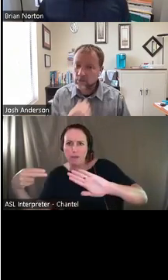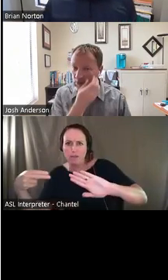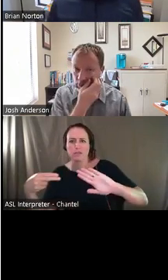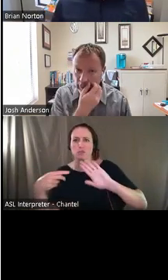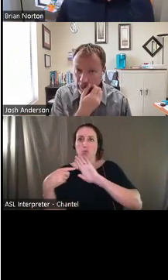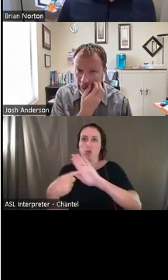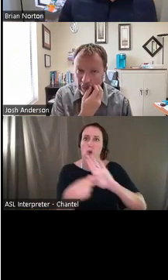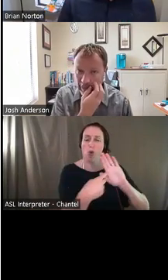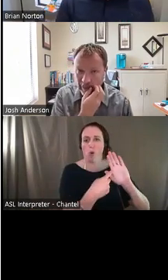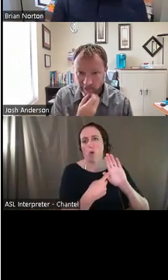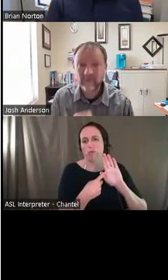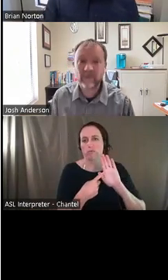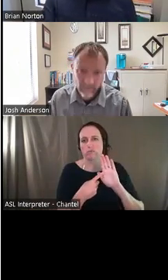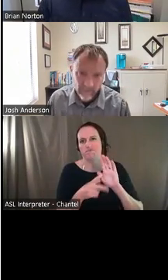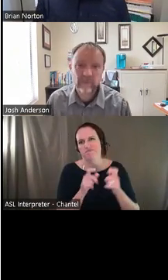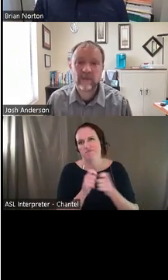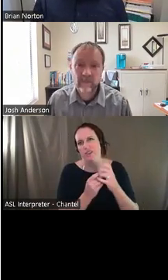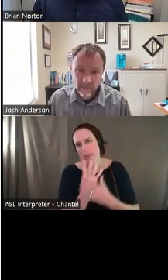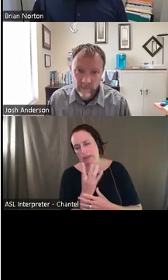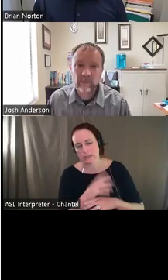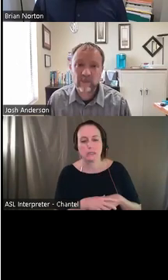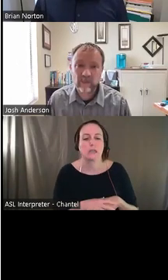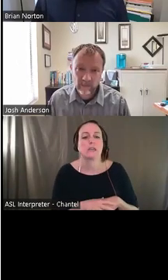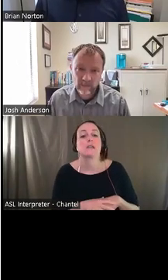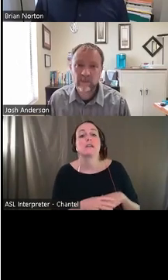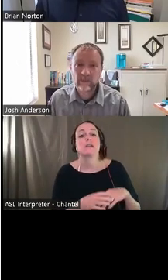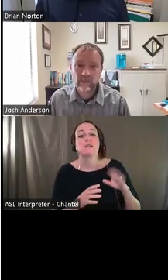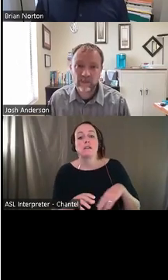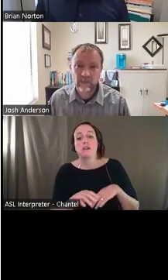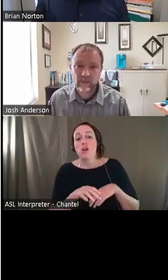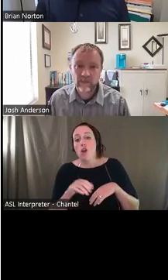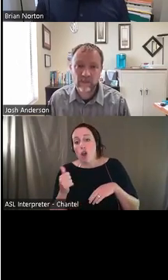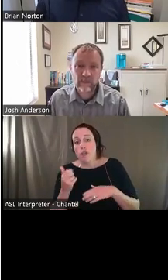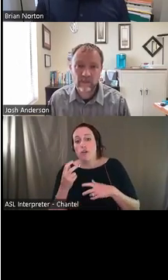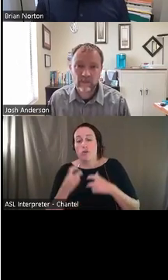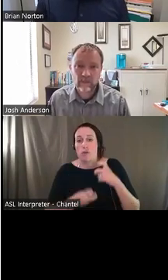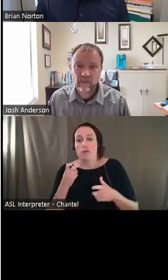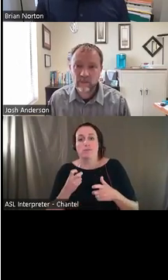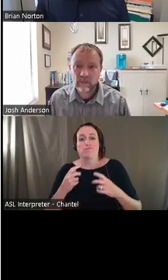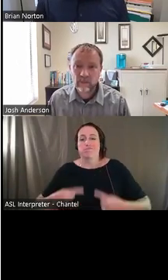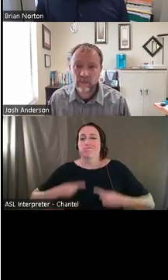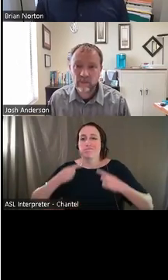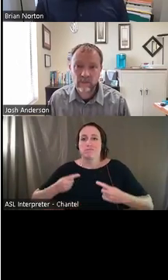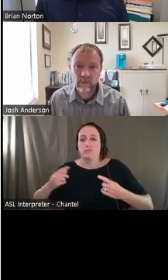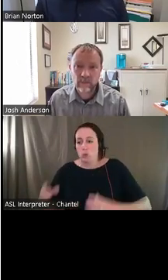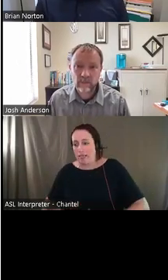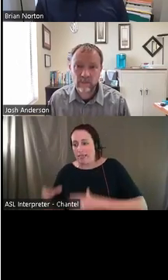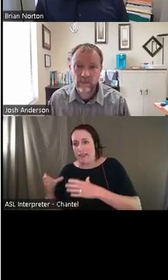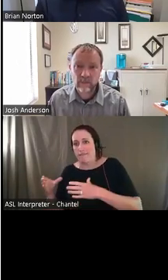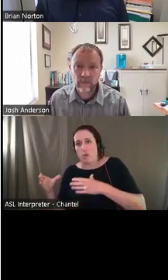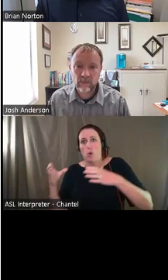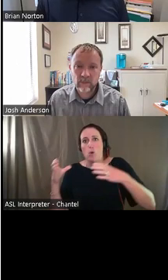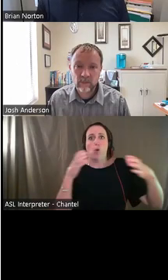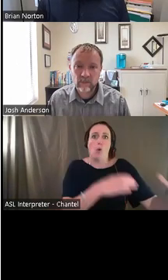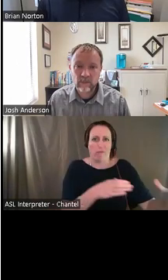particular area. the other one is they have difficulty moving plants. They have, some of those things can, can weigh quite a